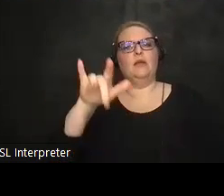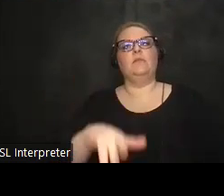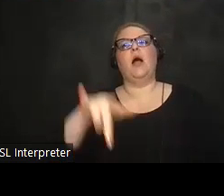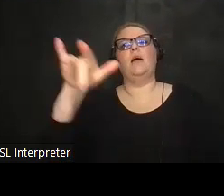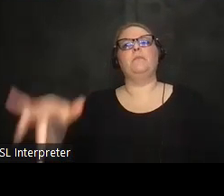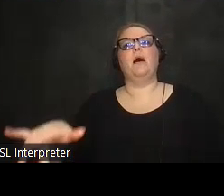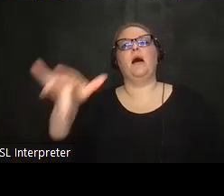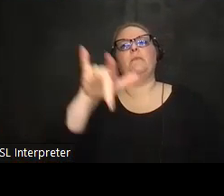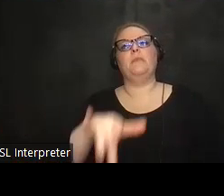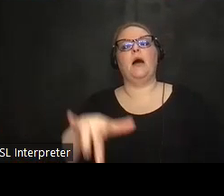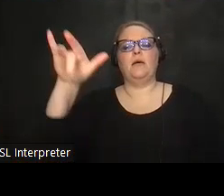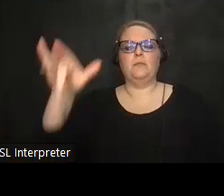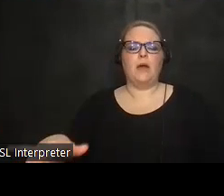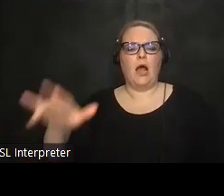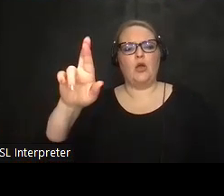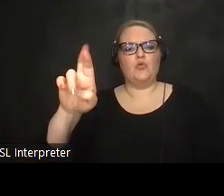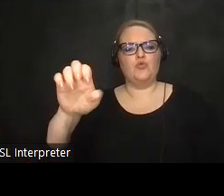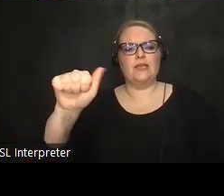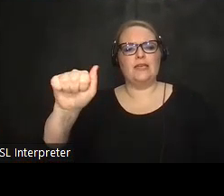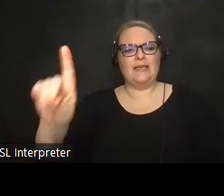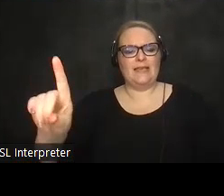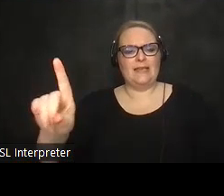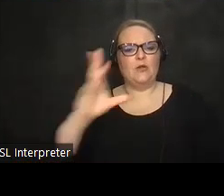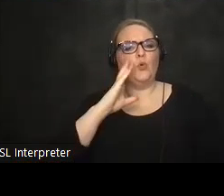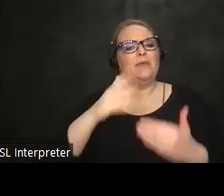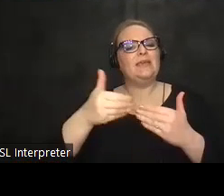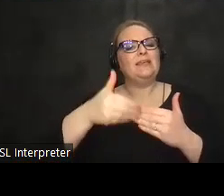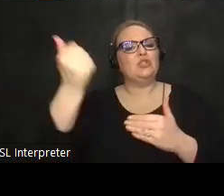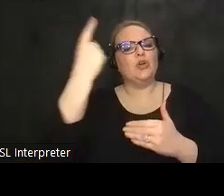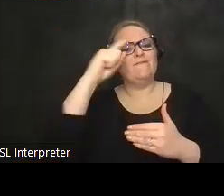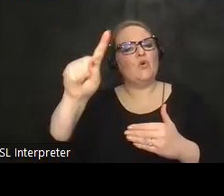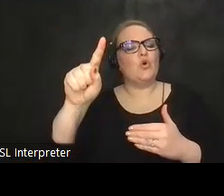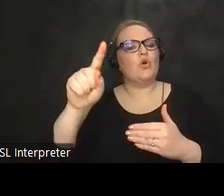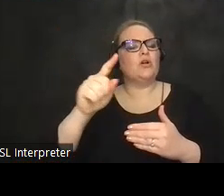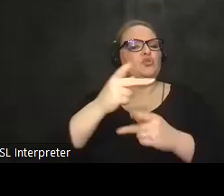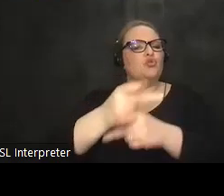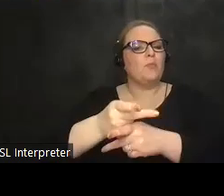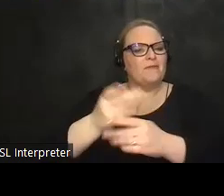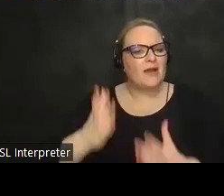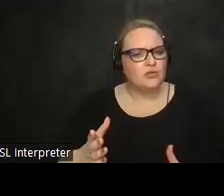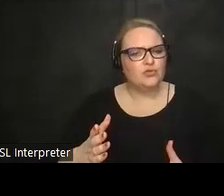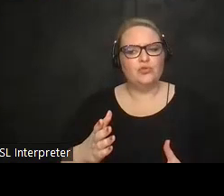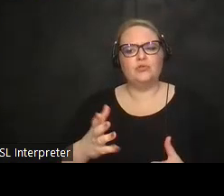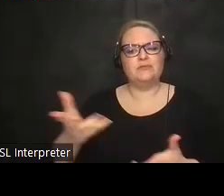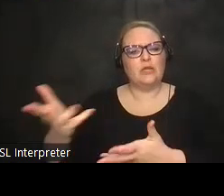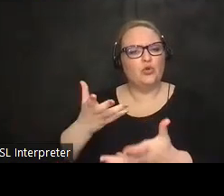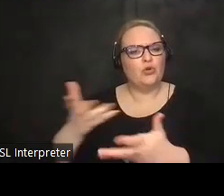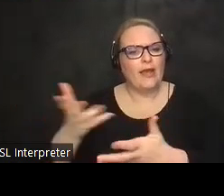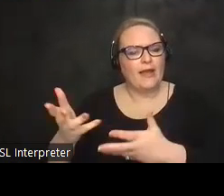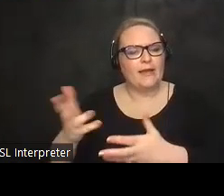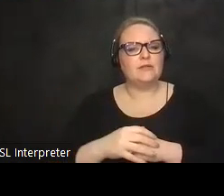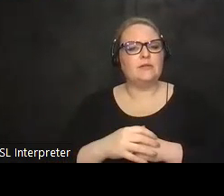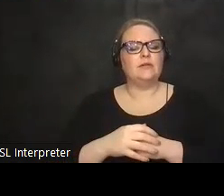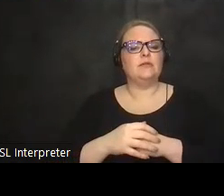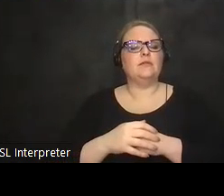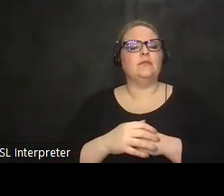he could hit read and and make it easier on caregivers uh to interact with him and save their